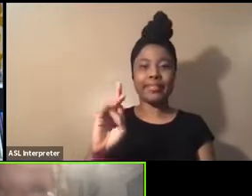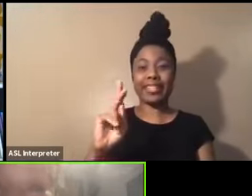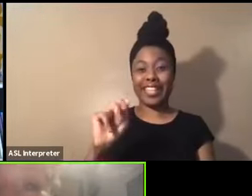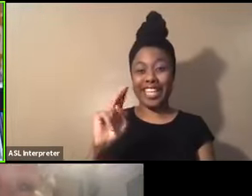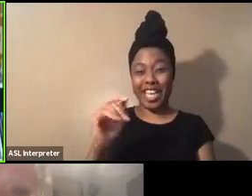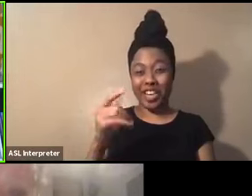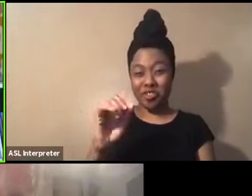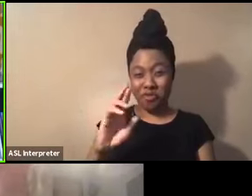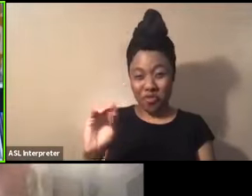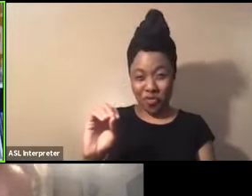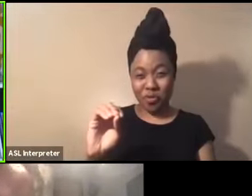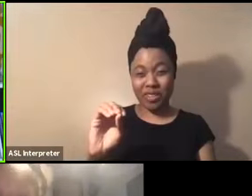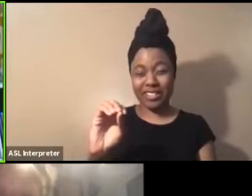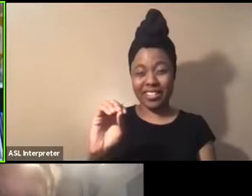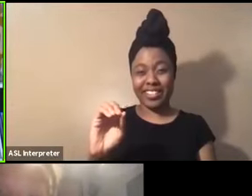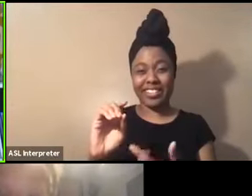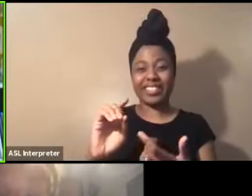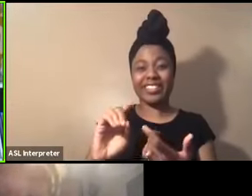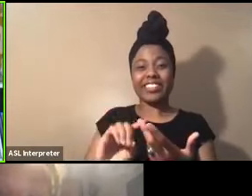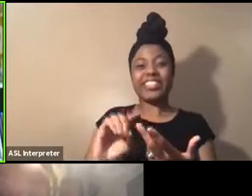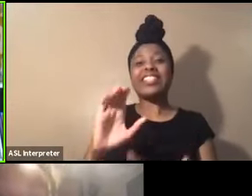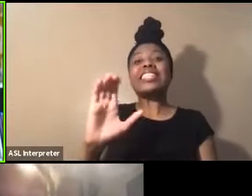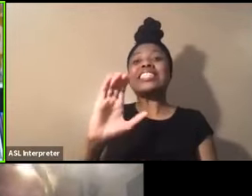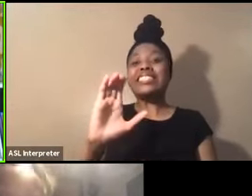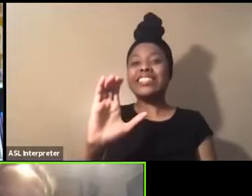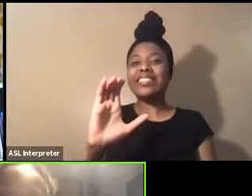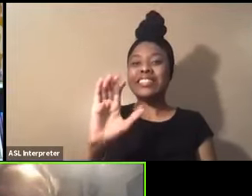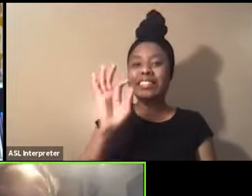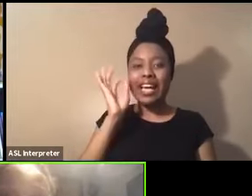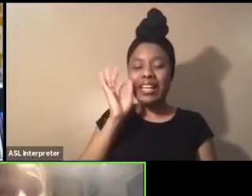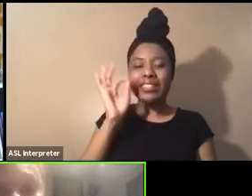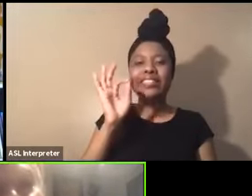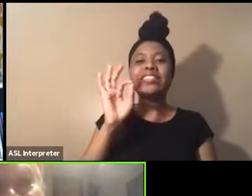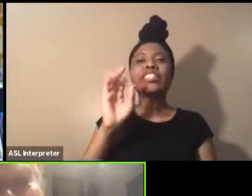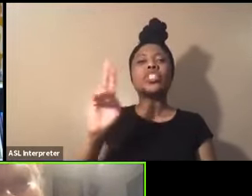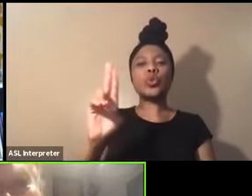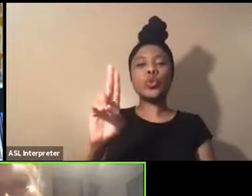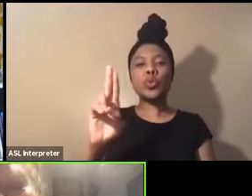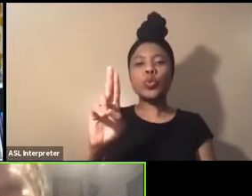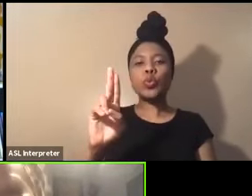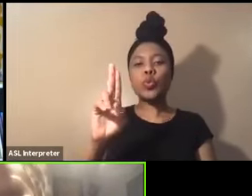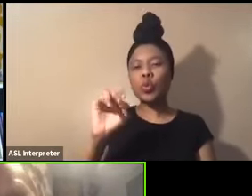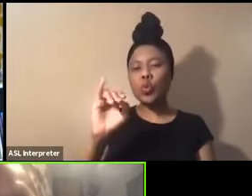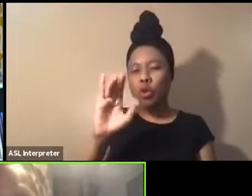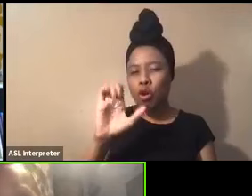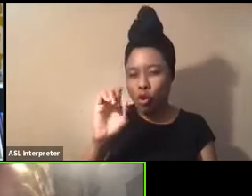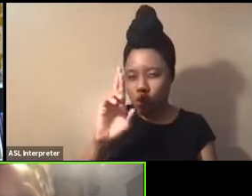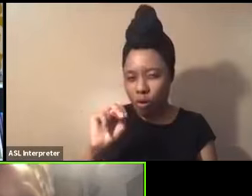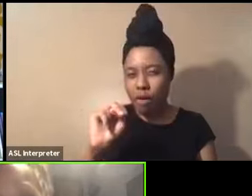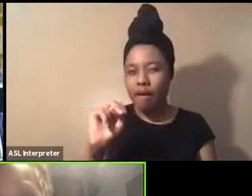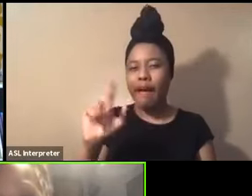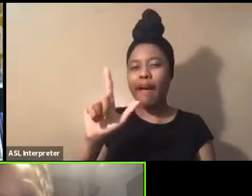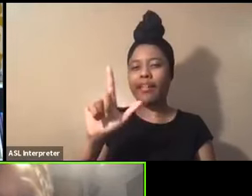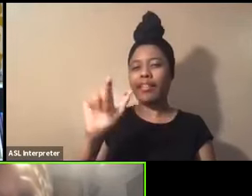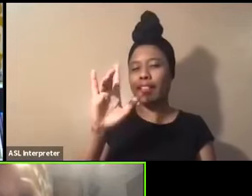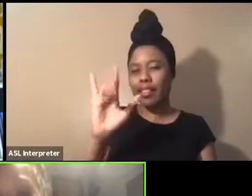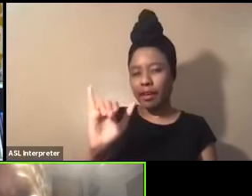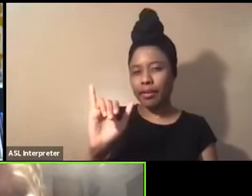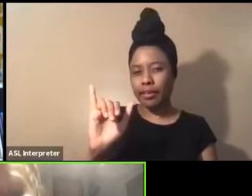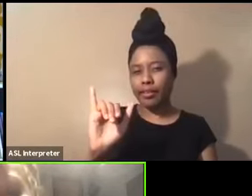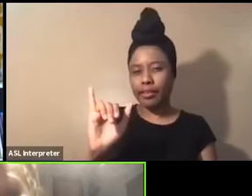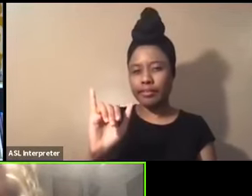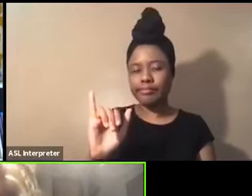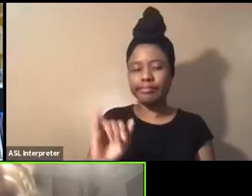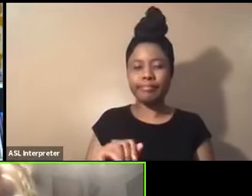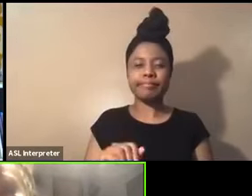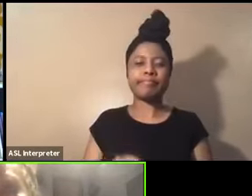C as a cat, U as in unicorn and L as in Larry. That's like,